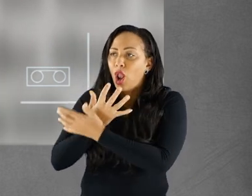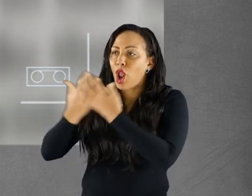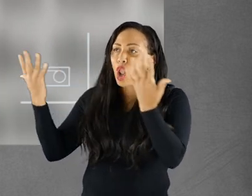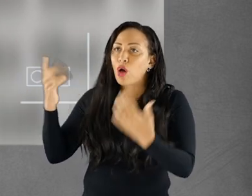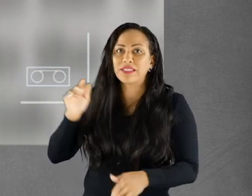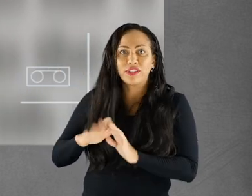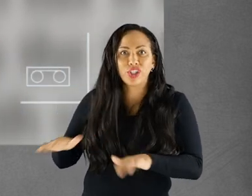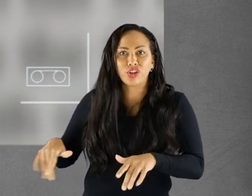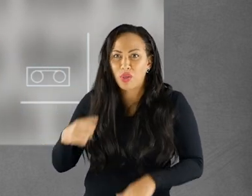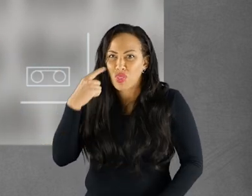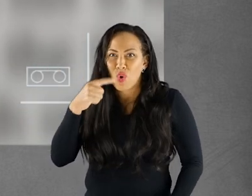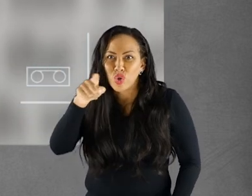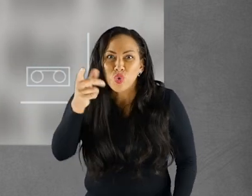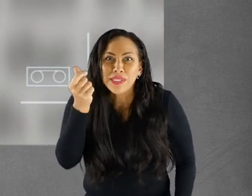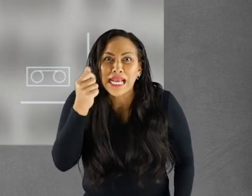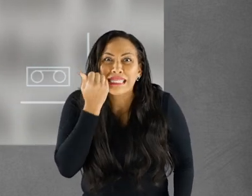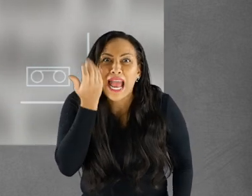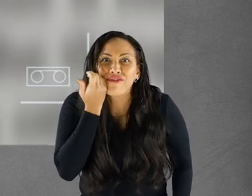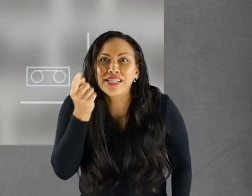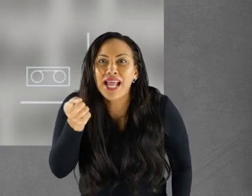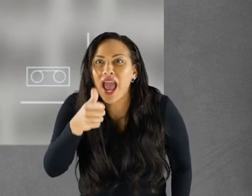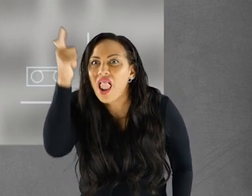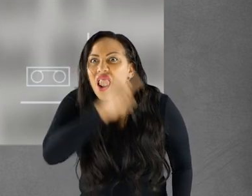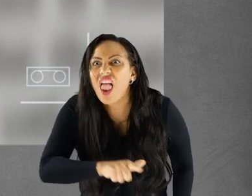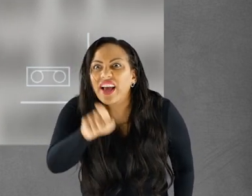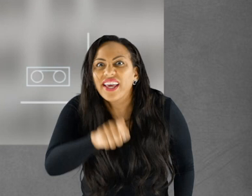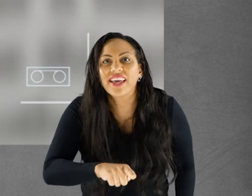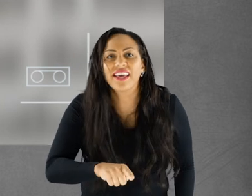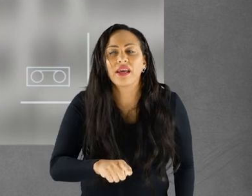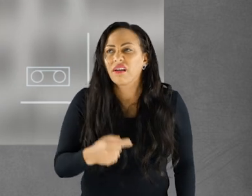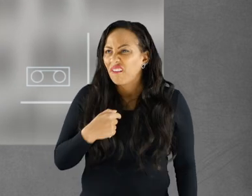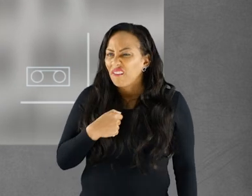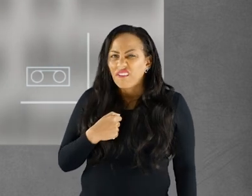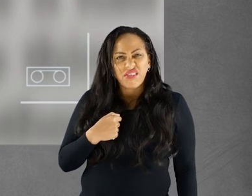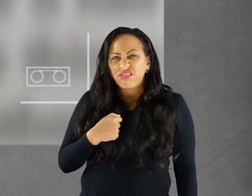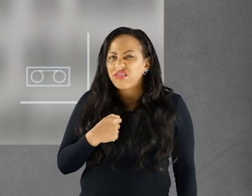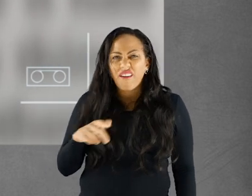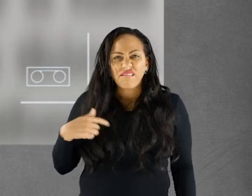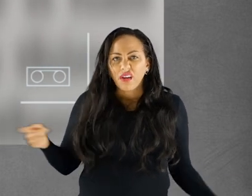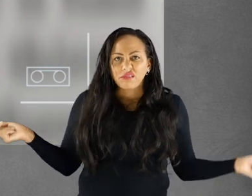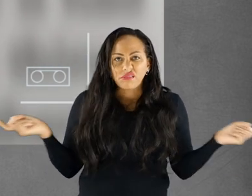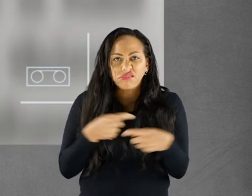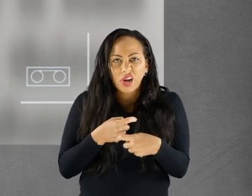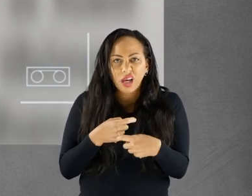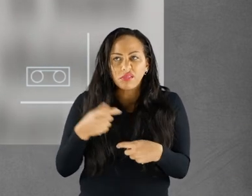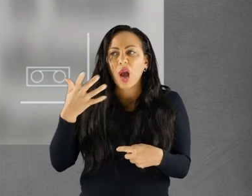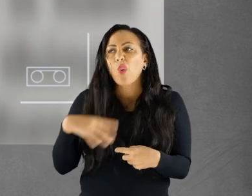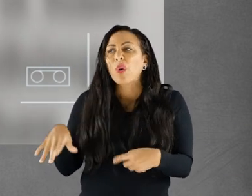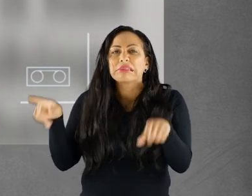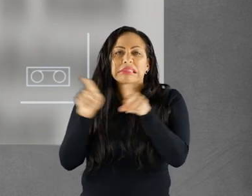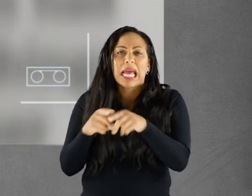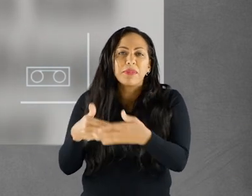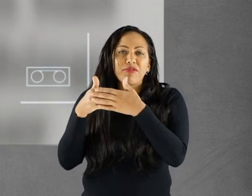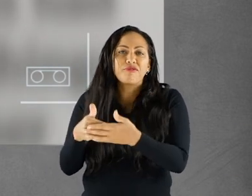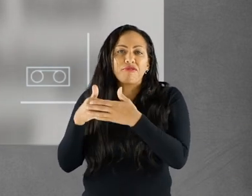she was very lucky getting a taxi, but to her it had been like a prison sentence. She longed to walk with her friends and do the things that